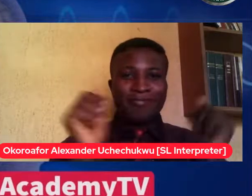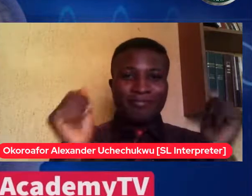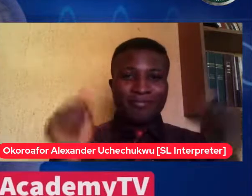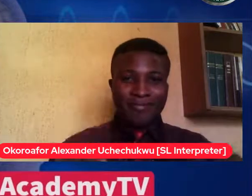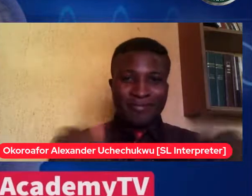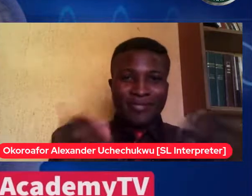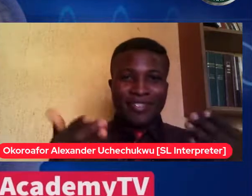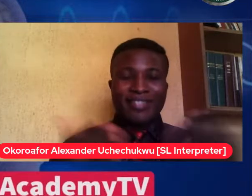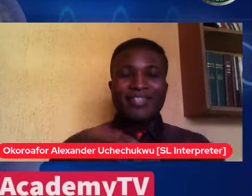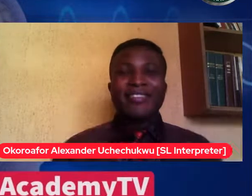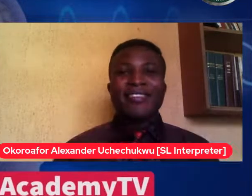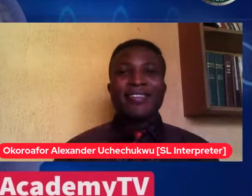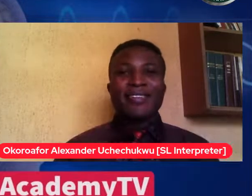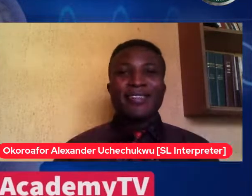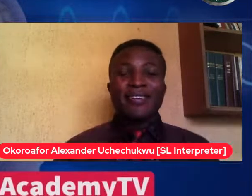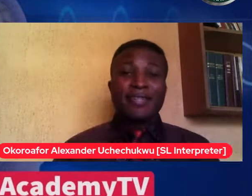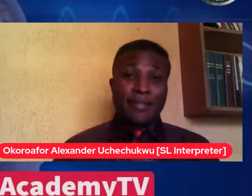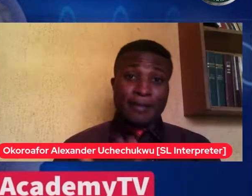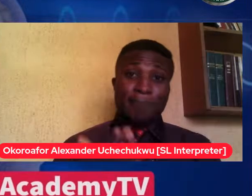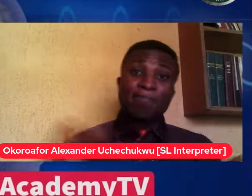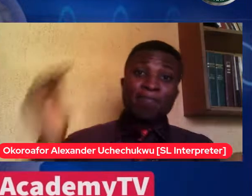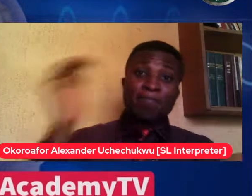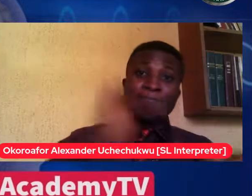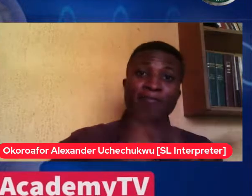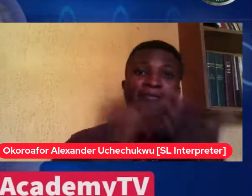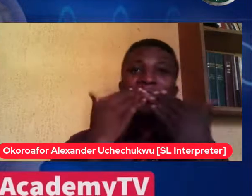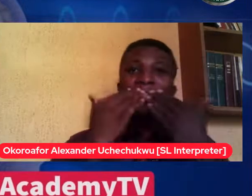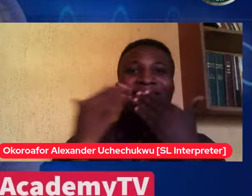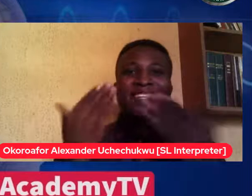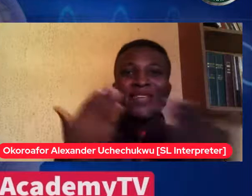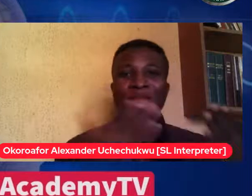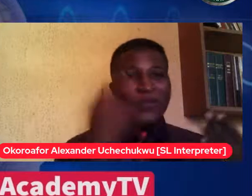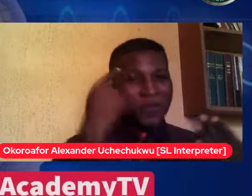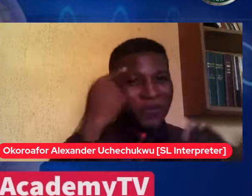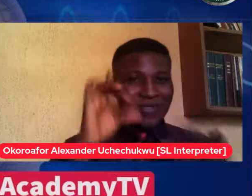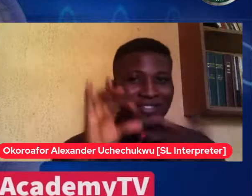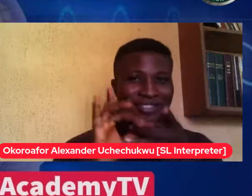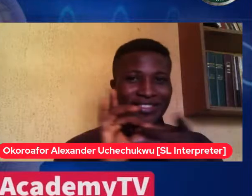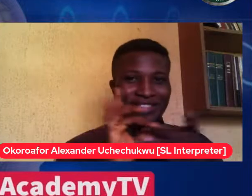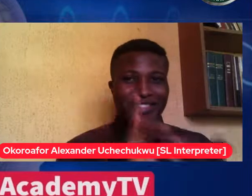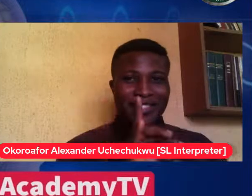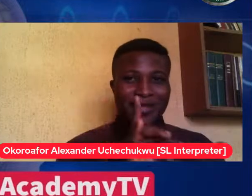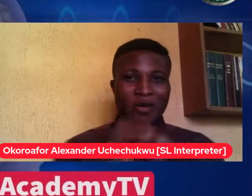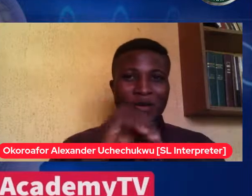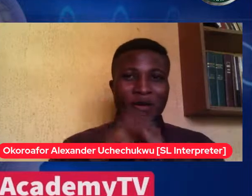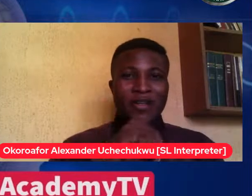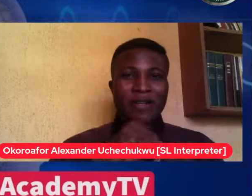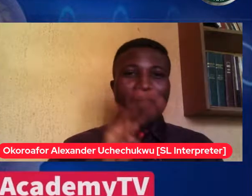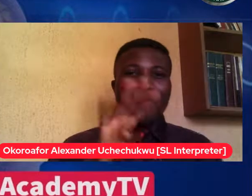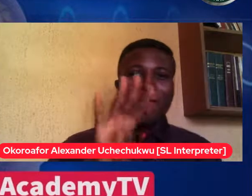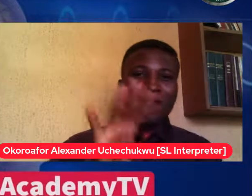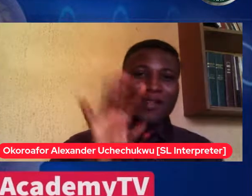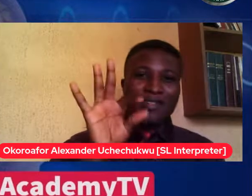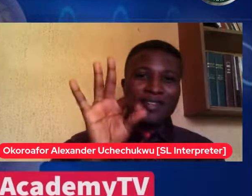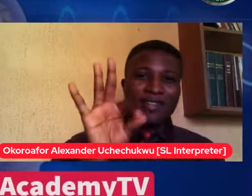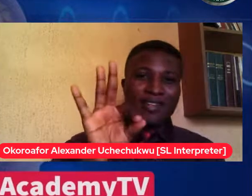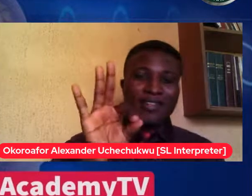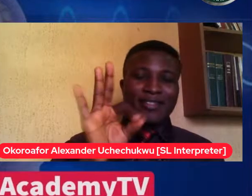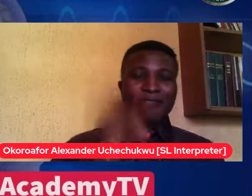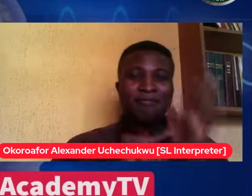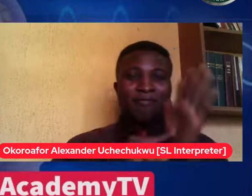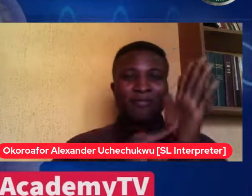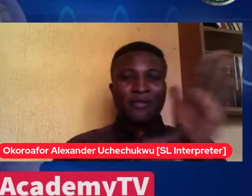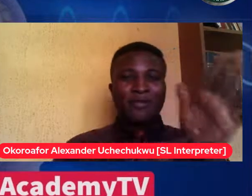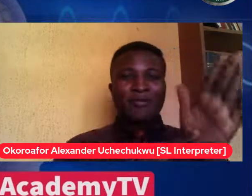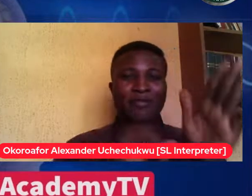Once again, want to thank everyone for joining us on the 49th episode of Finding Help